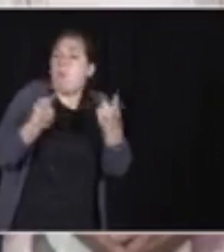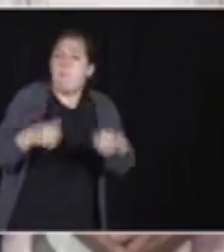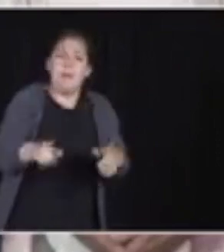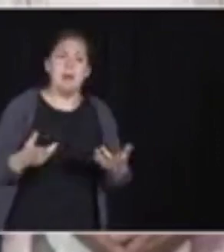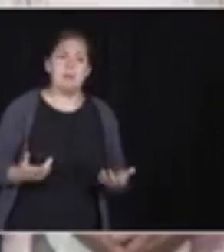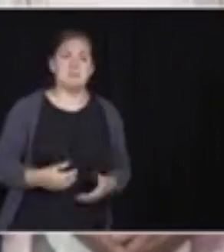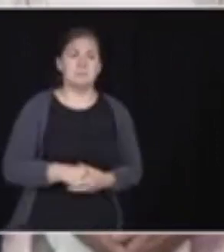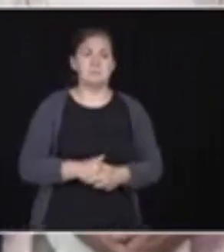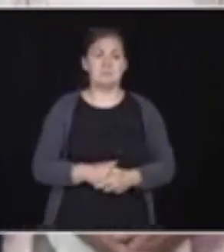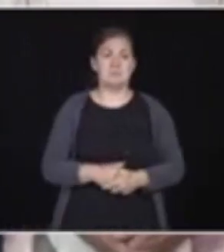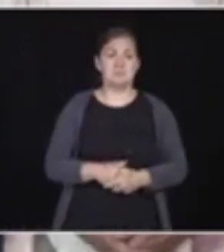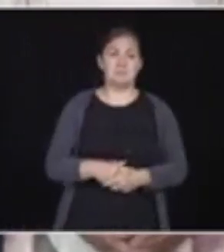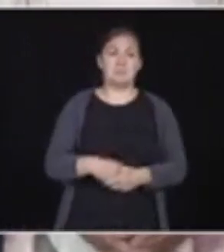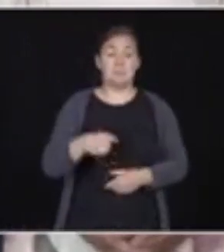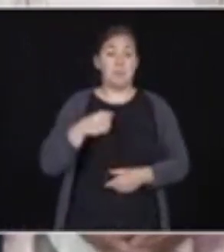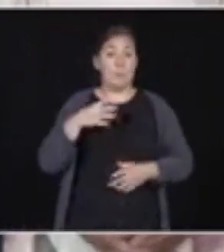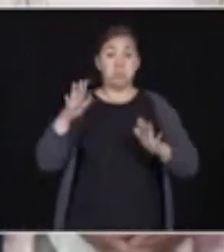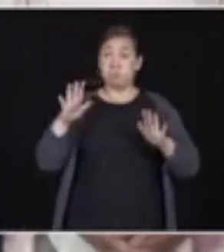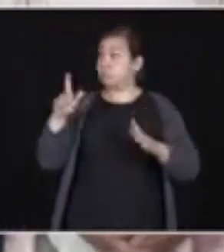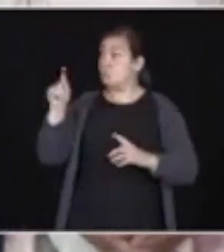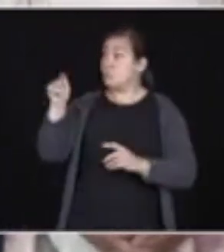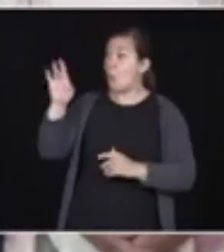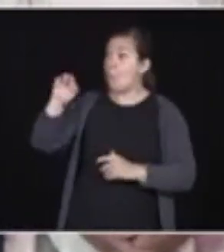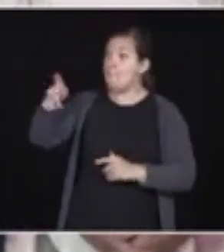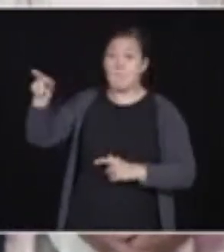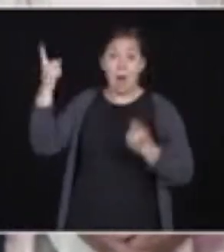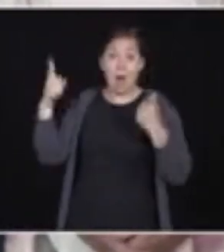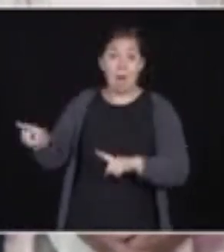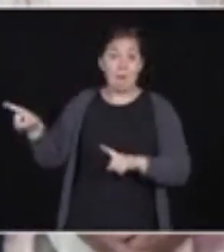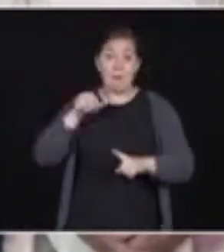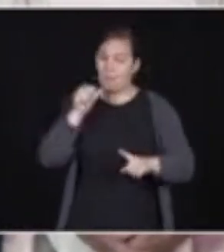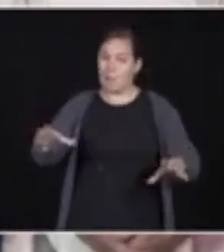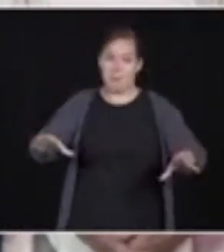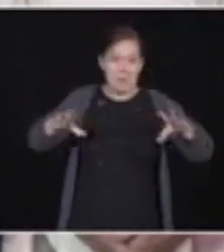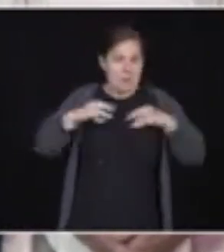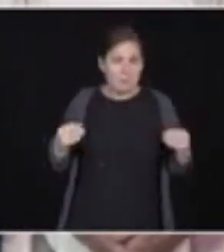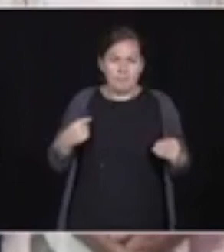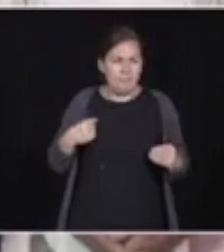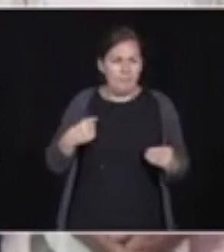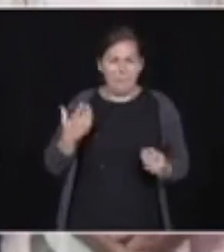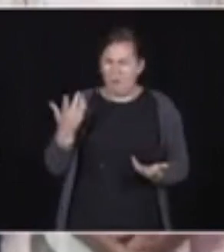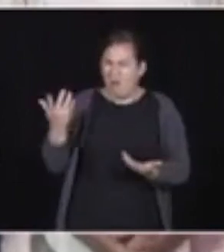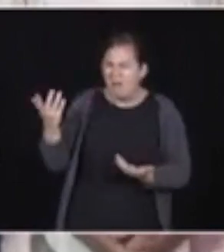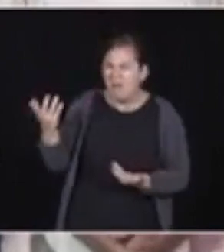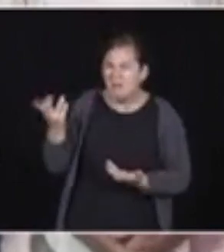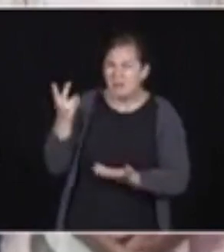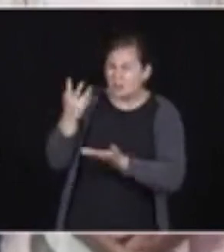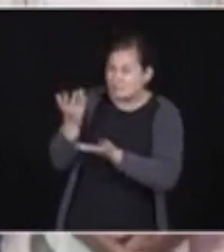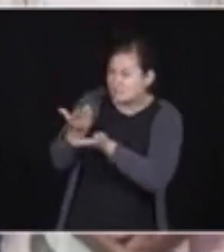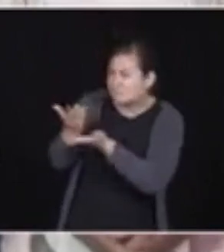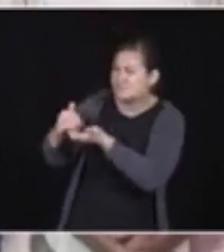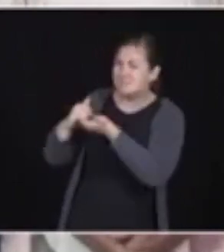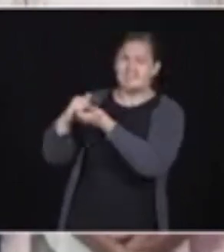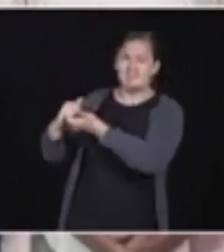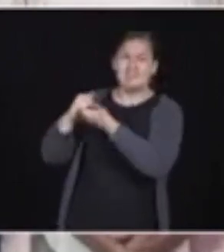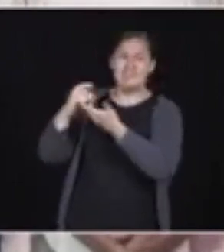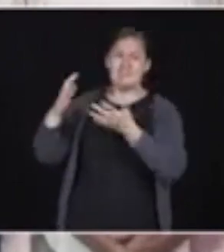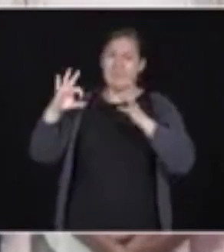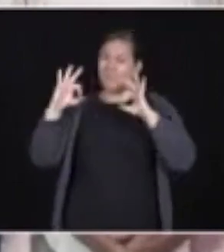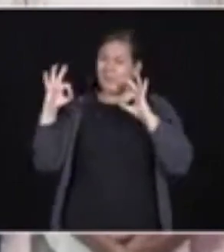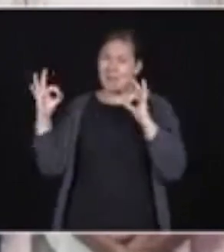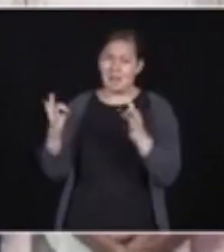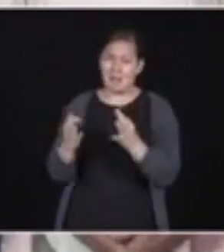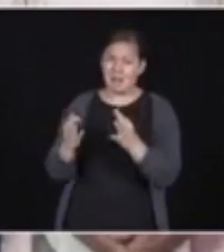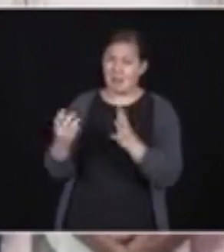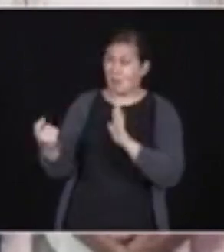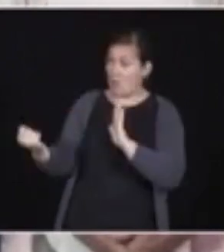It's just unacceptable with what President Trump did. We are the closest allies. We are supposed to be part of the big family and he comes and backstabs